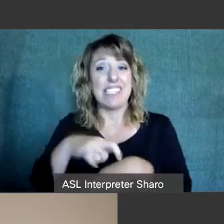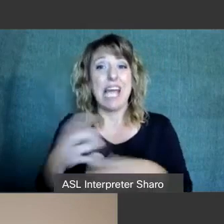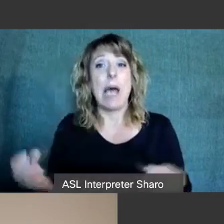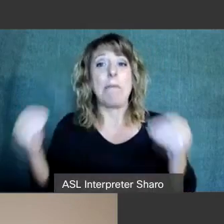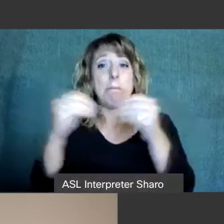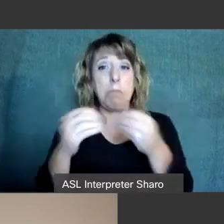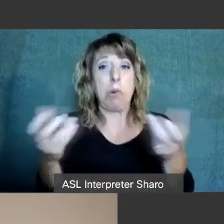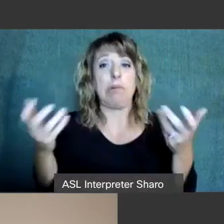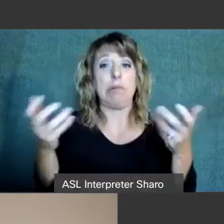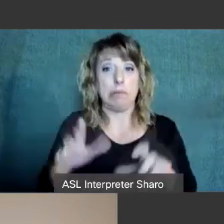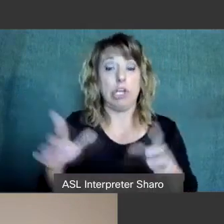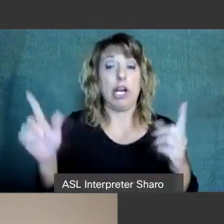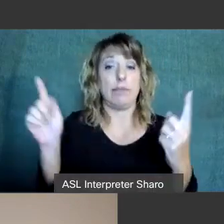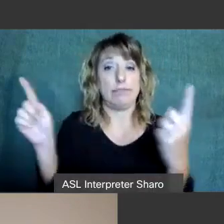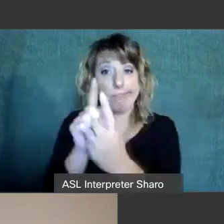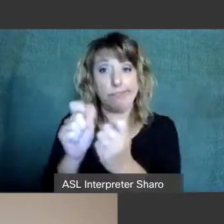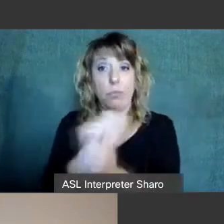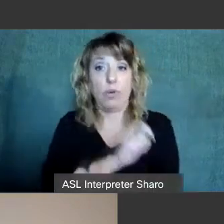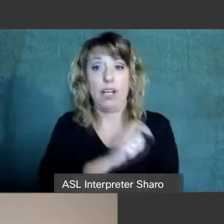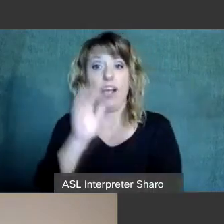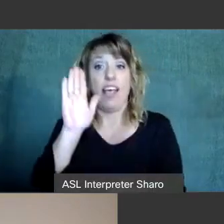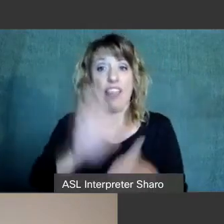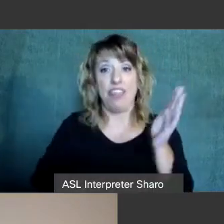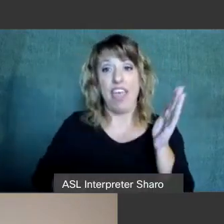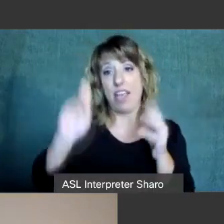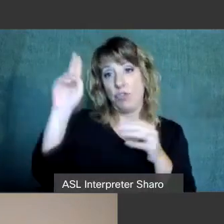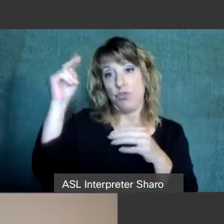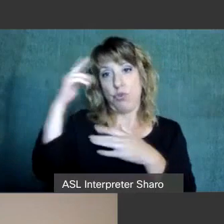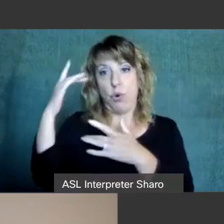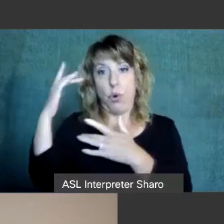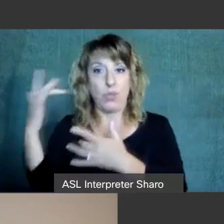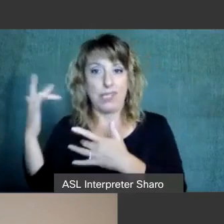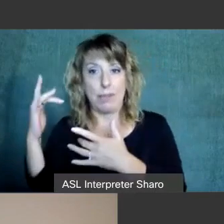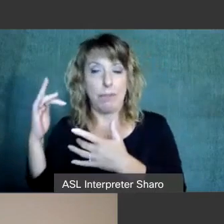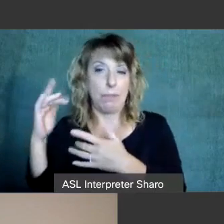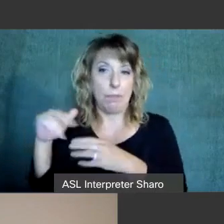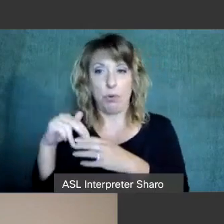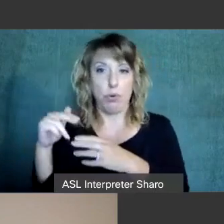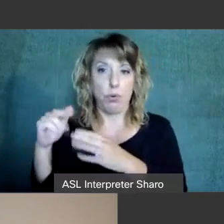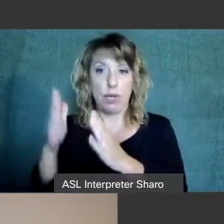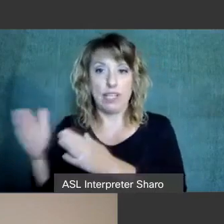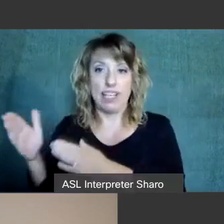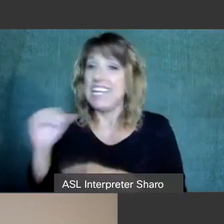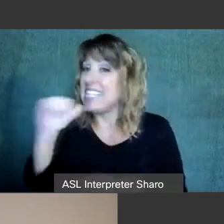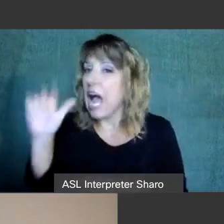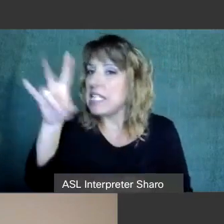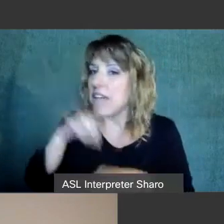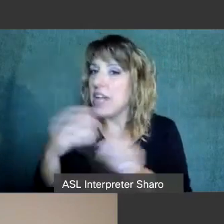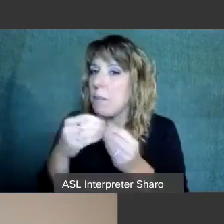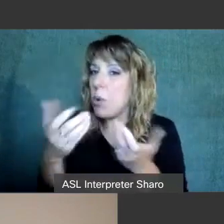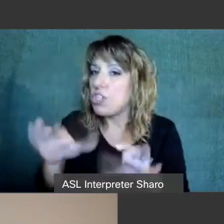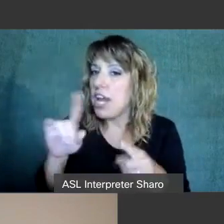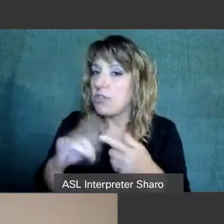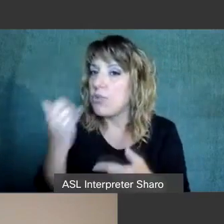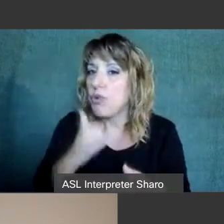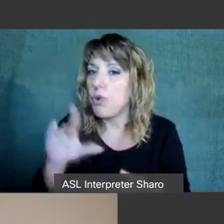neurotypical individuals. That does not mean that they are seven times more likely to commit a crime. It's just that